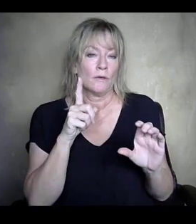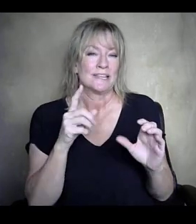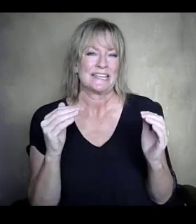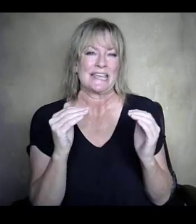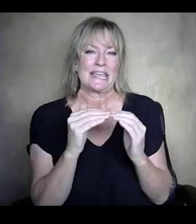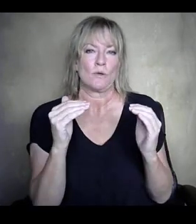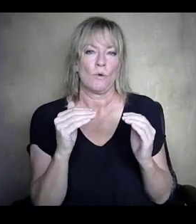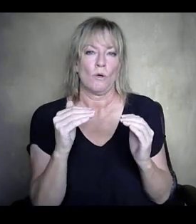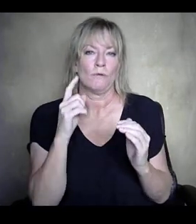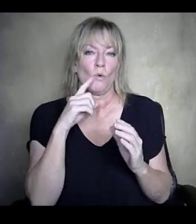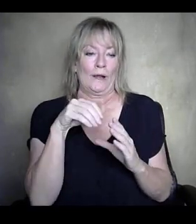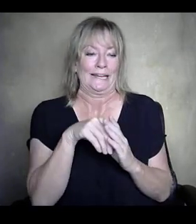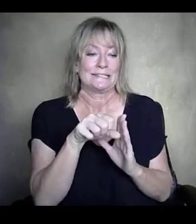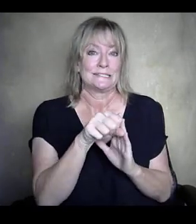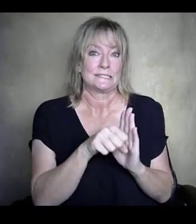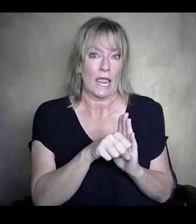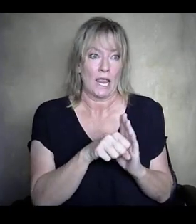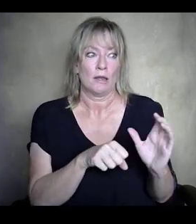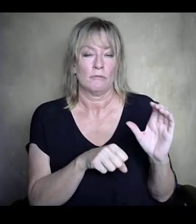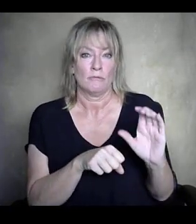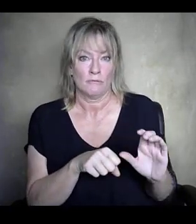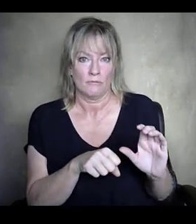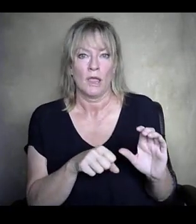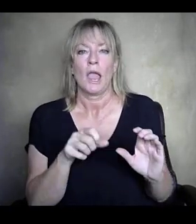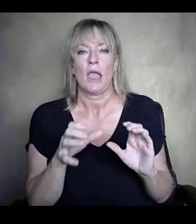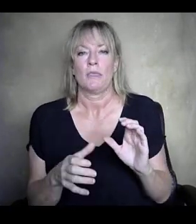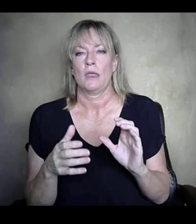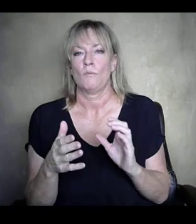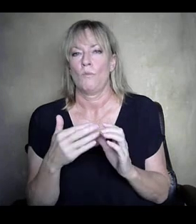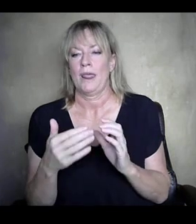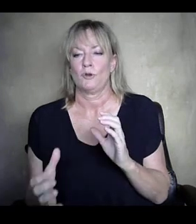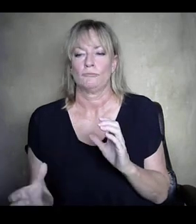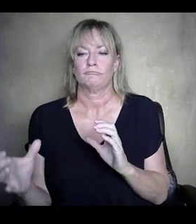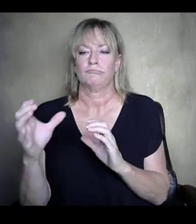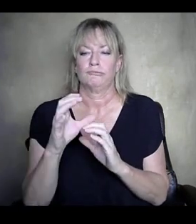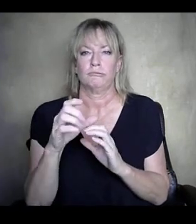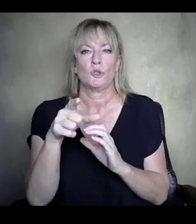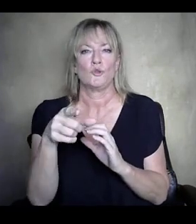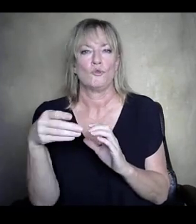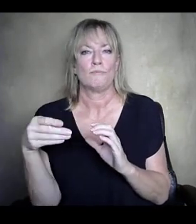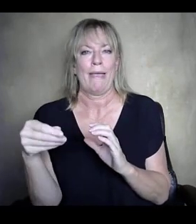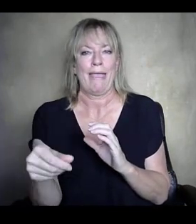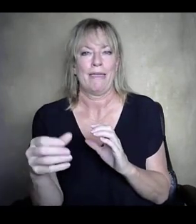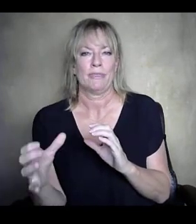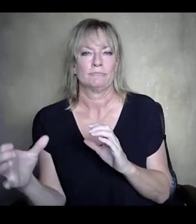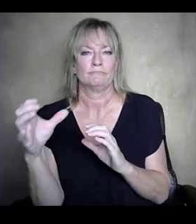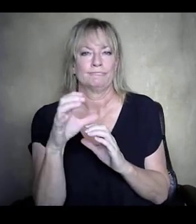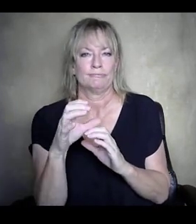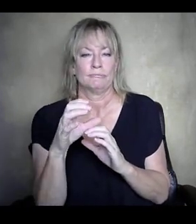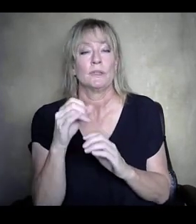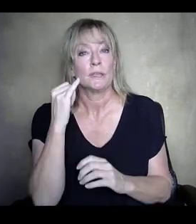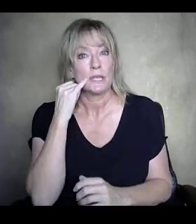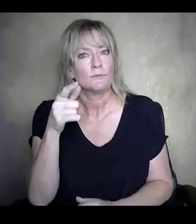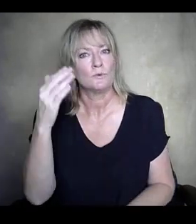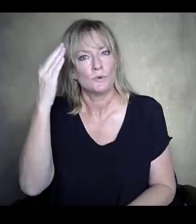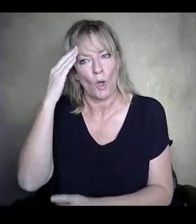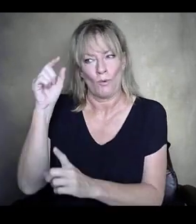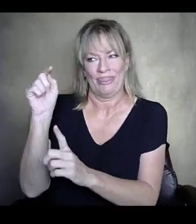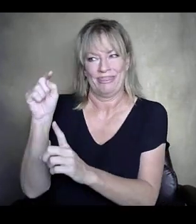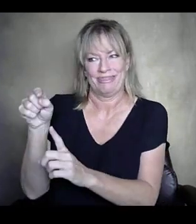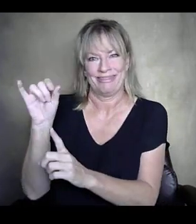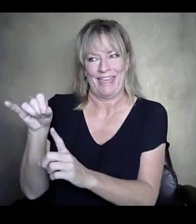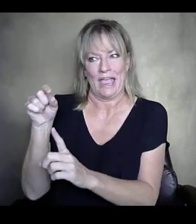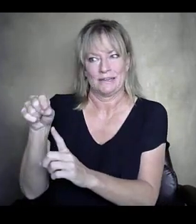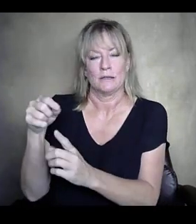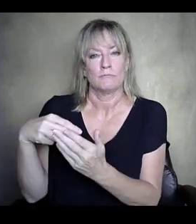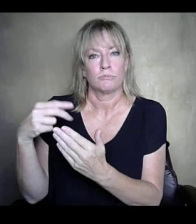and then you pay the difference. If you know that a certain program is best for you, don't let its location keep you from asking